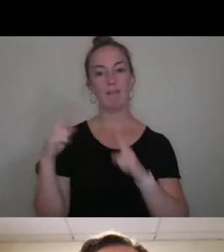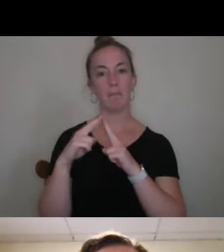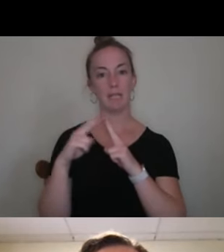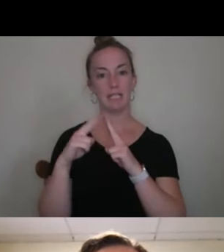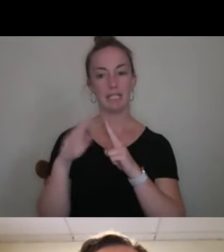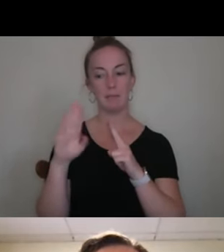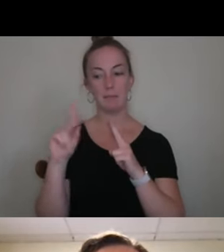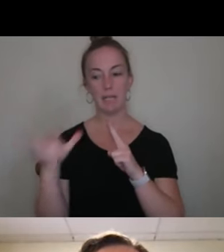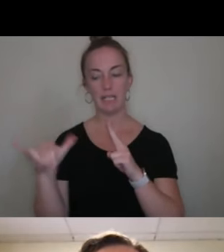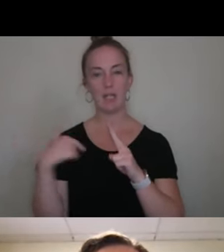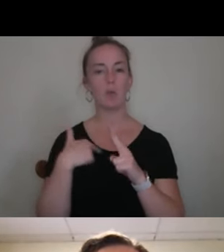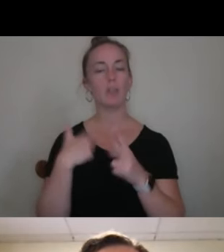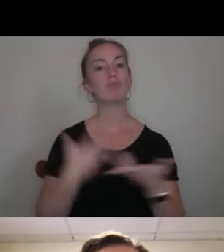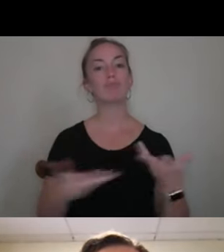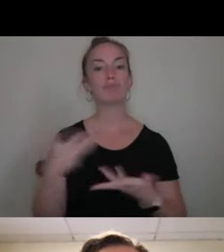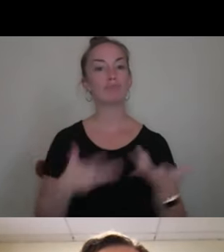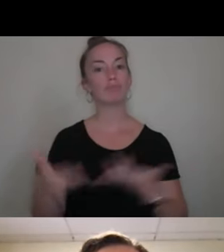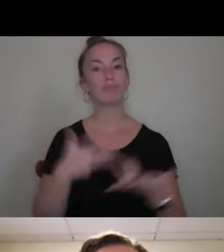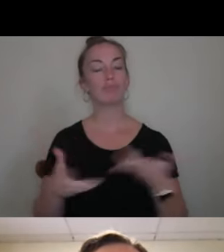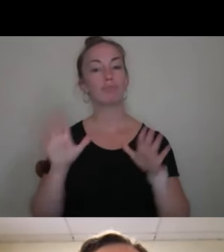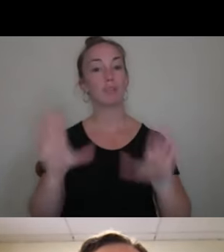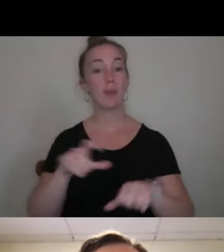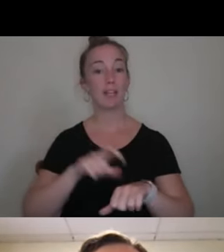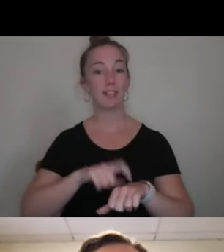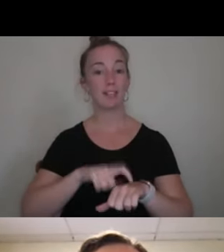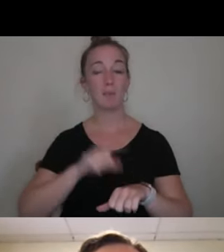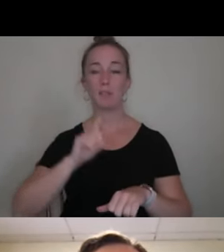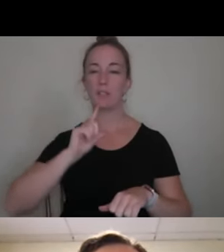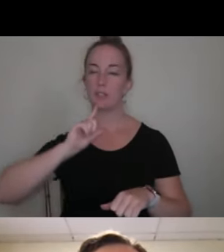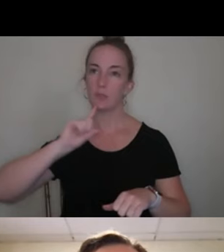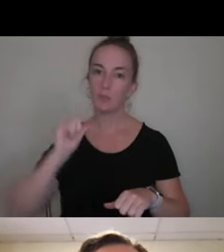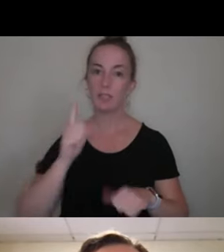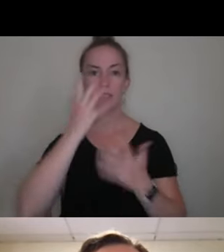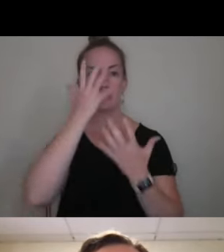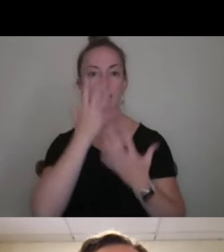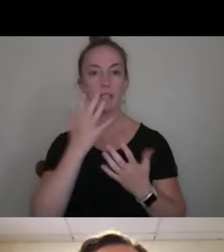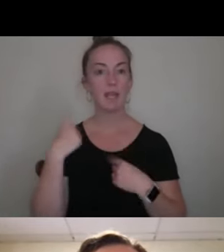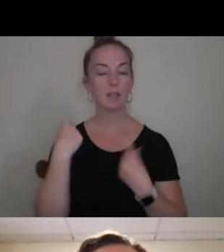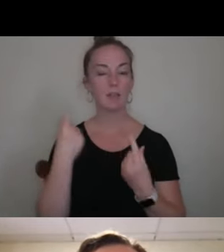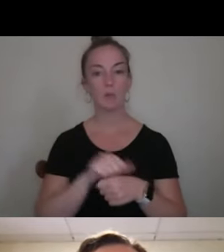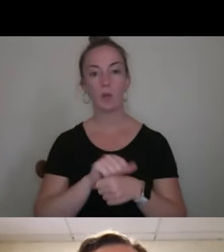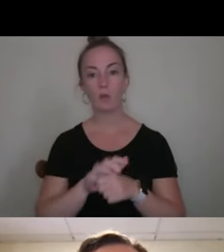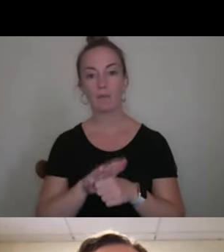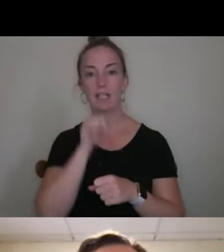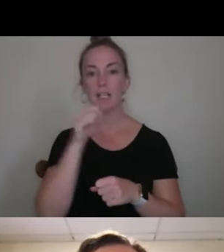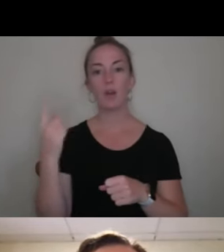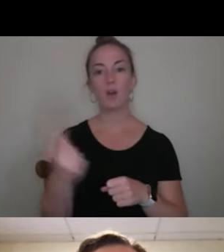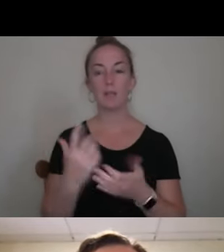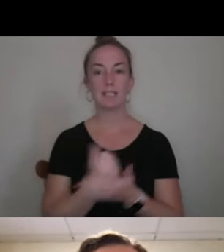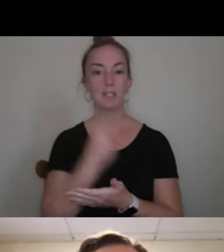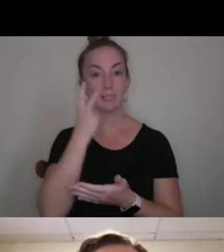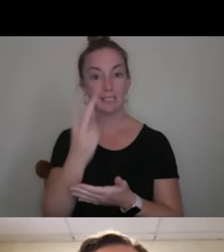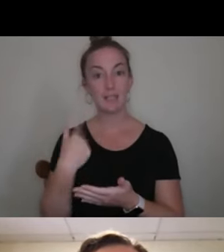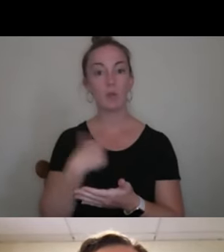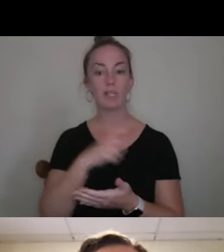out and have a great time. It's been really sad during COVID because we don't always get to see our buddies, but we do letter